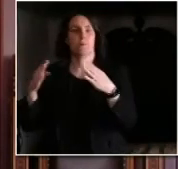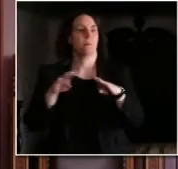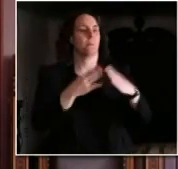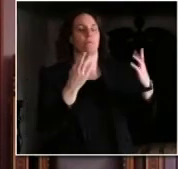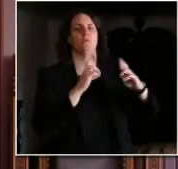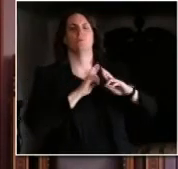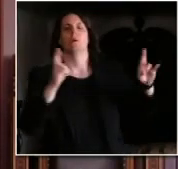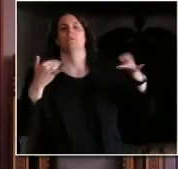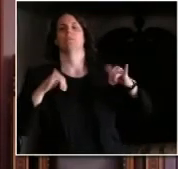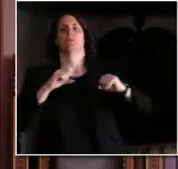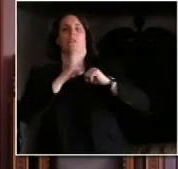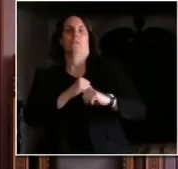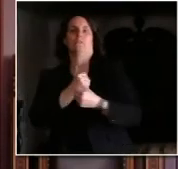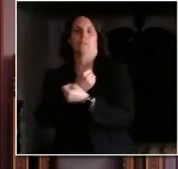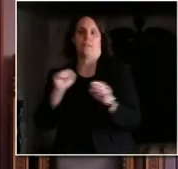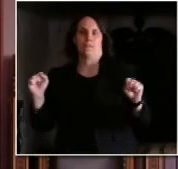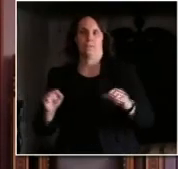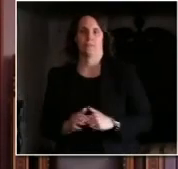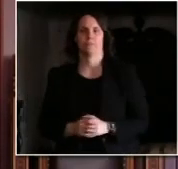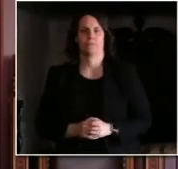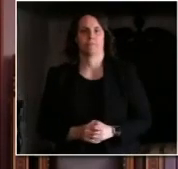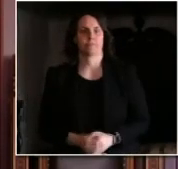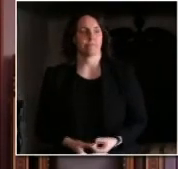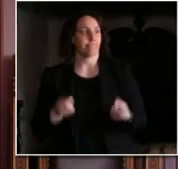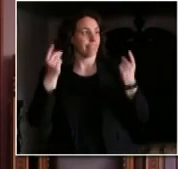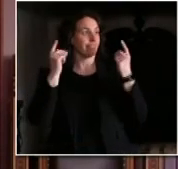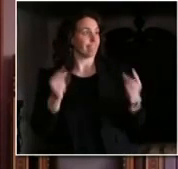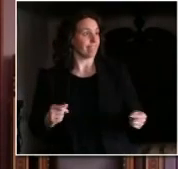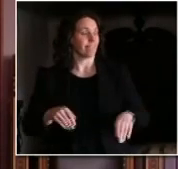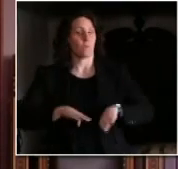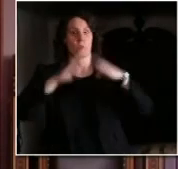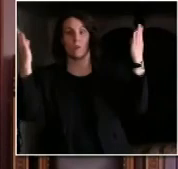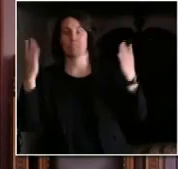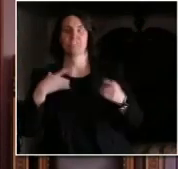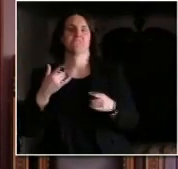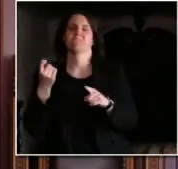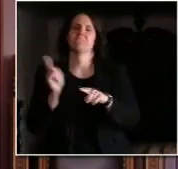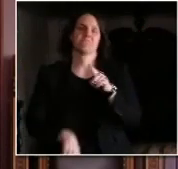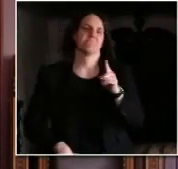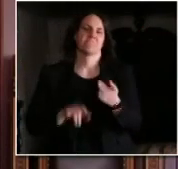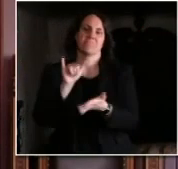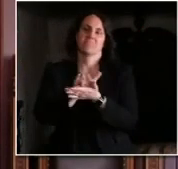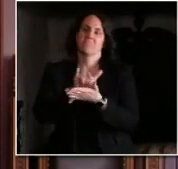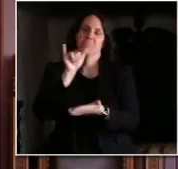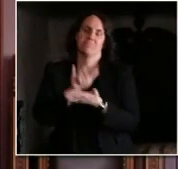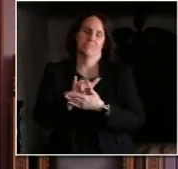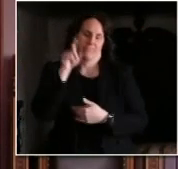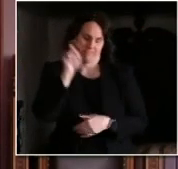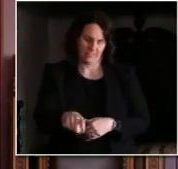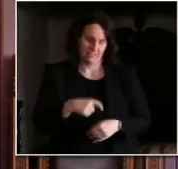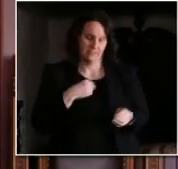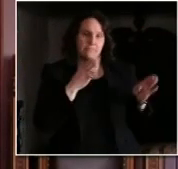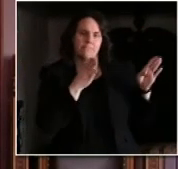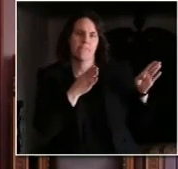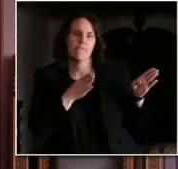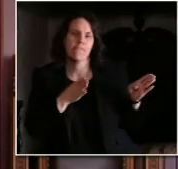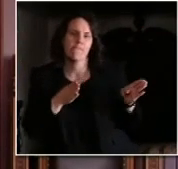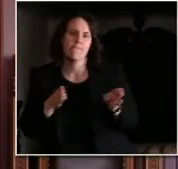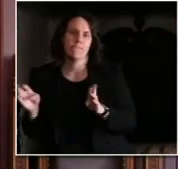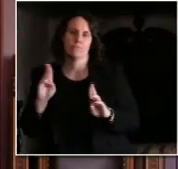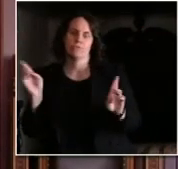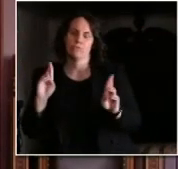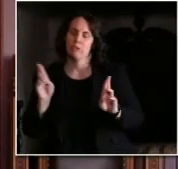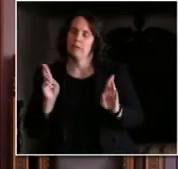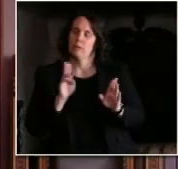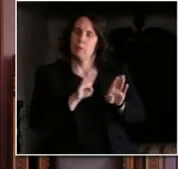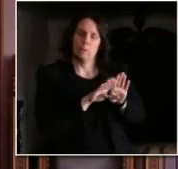going to be making sure that workers are safe, making sure that proper distancing is in place. This is